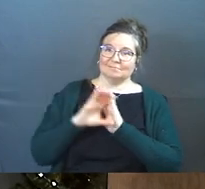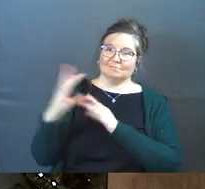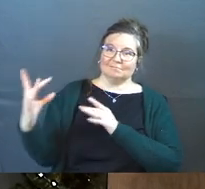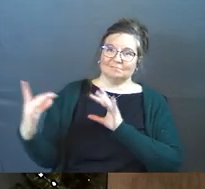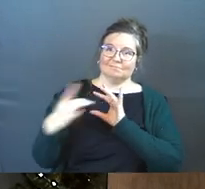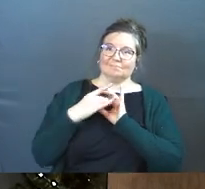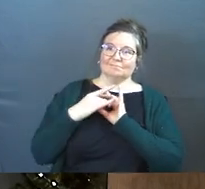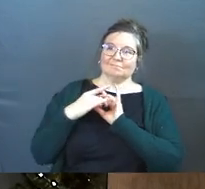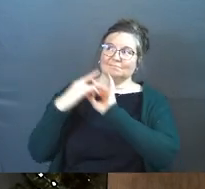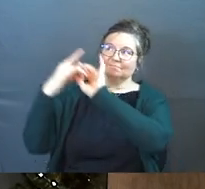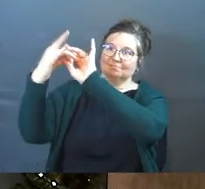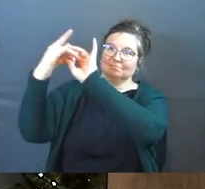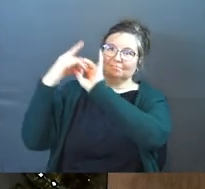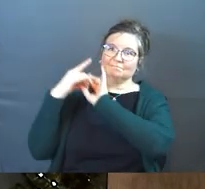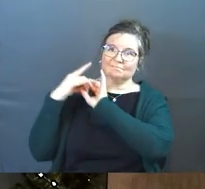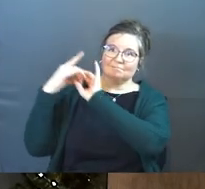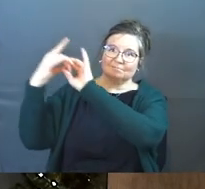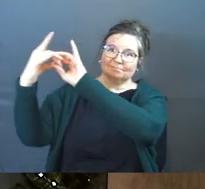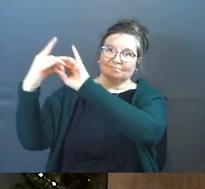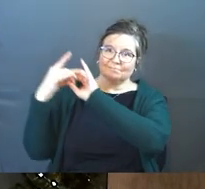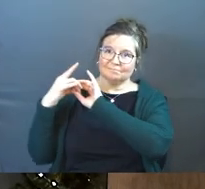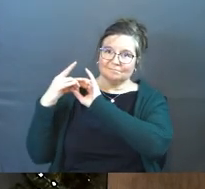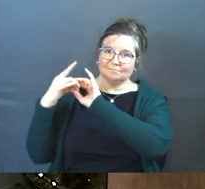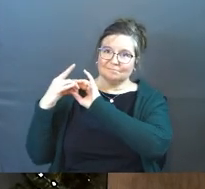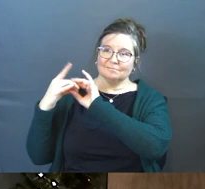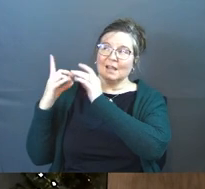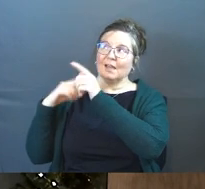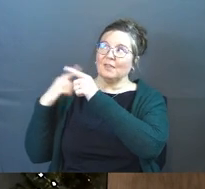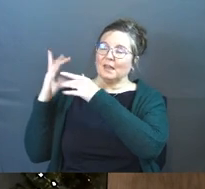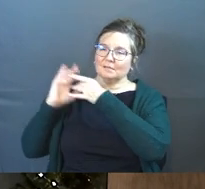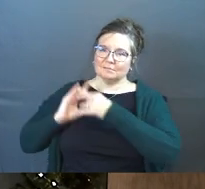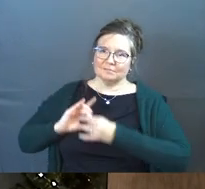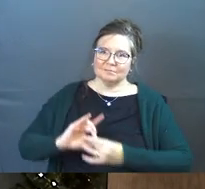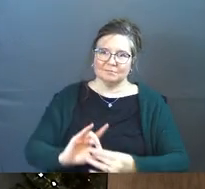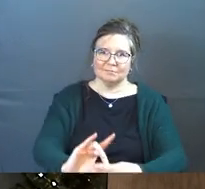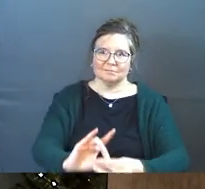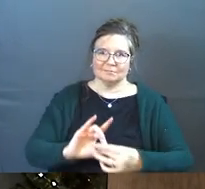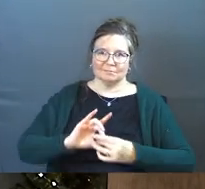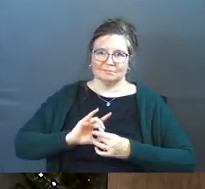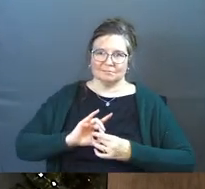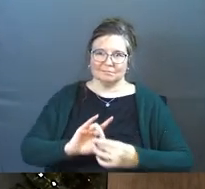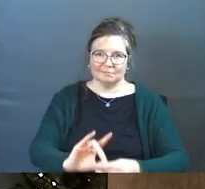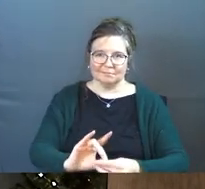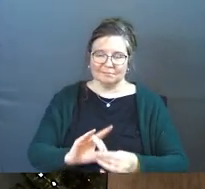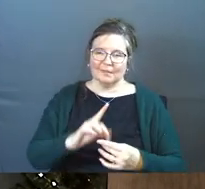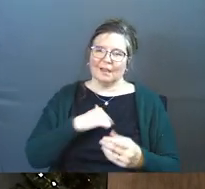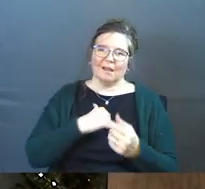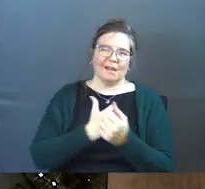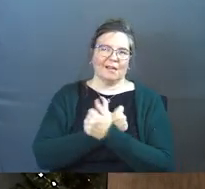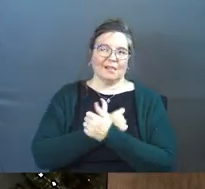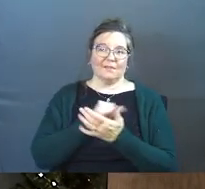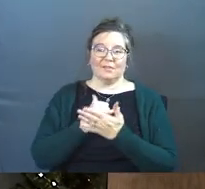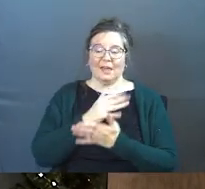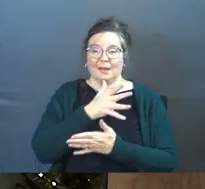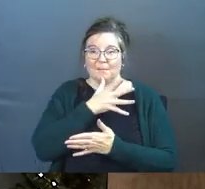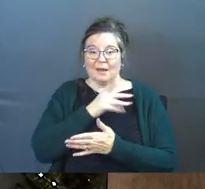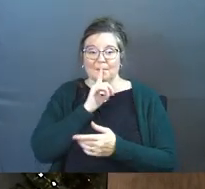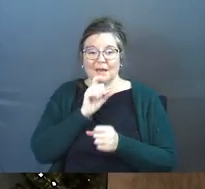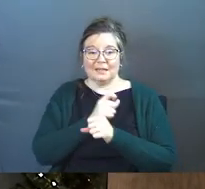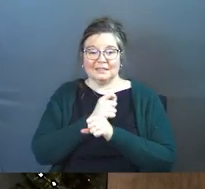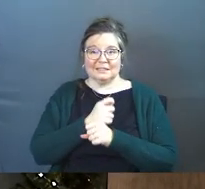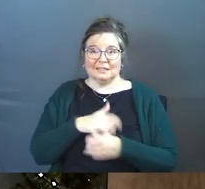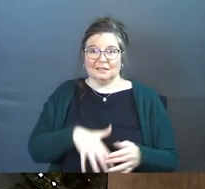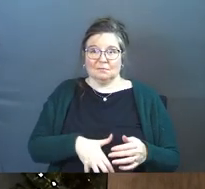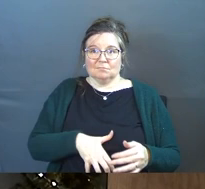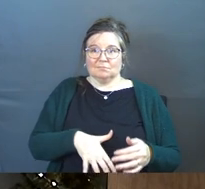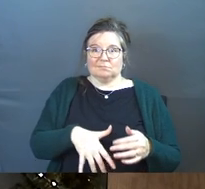bond to us. And then we have a bond toward them. I love that moms actually get to